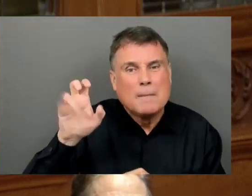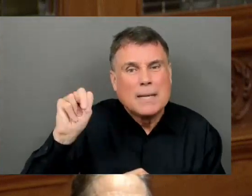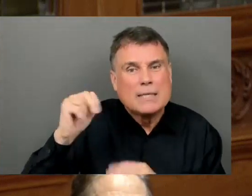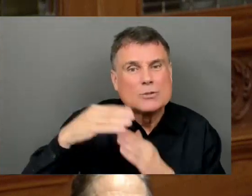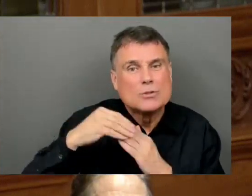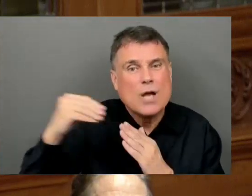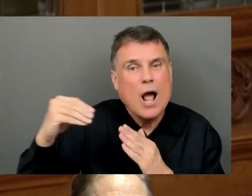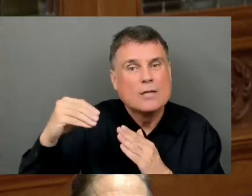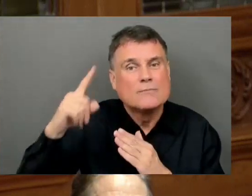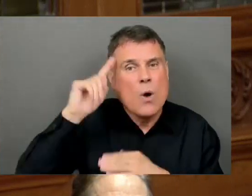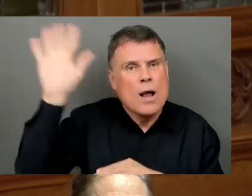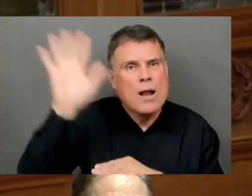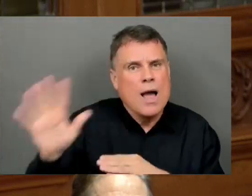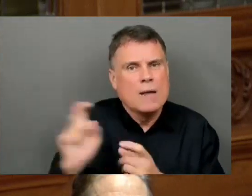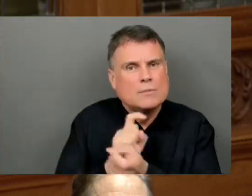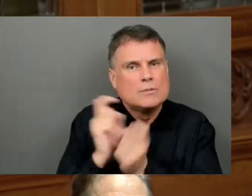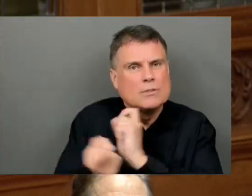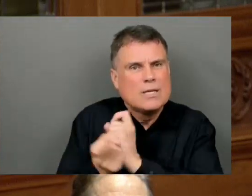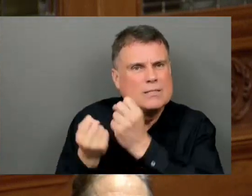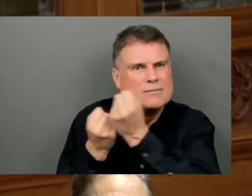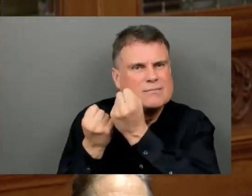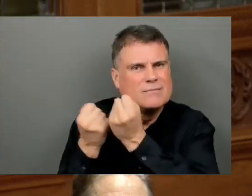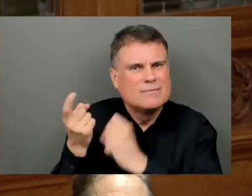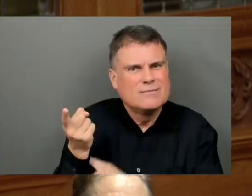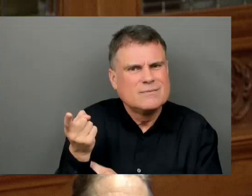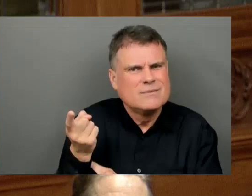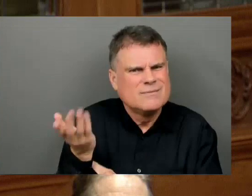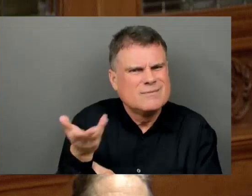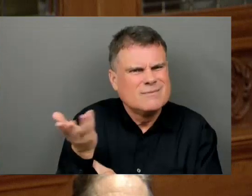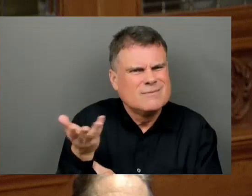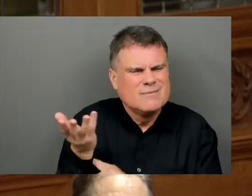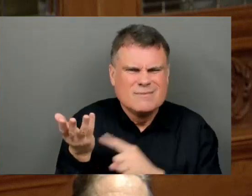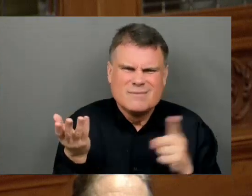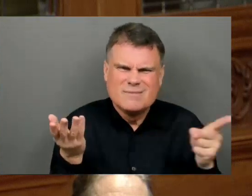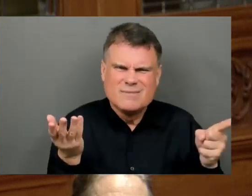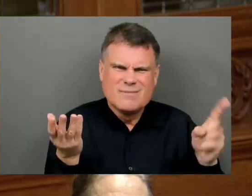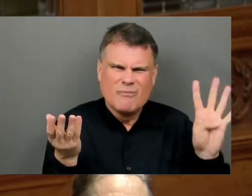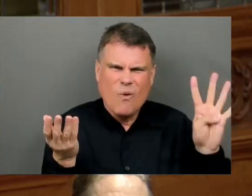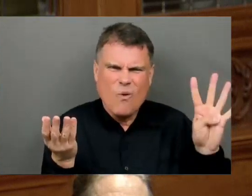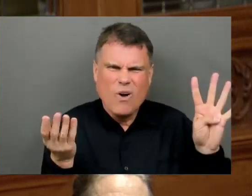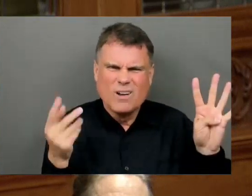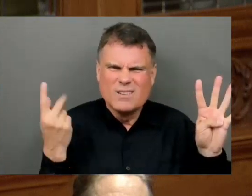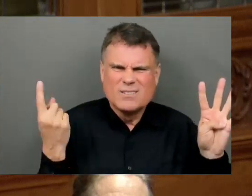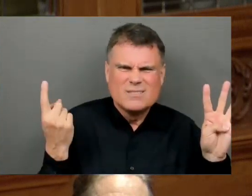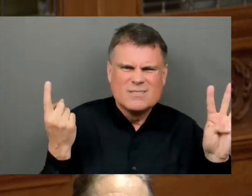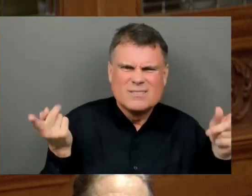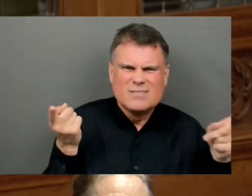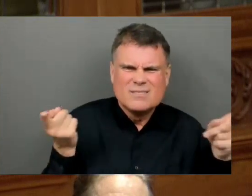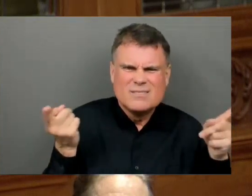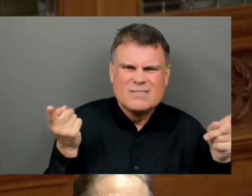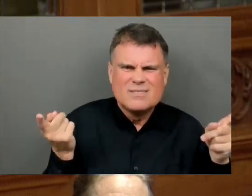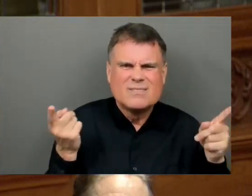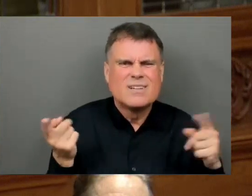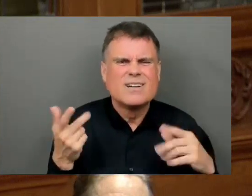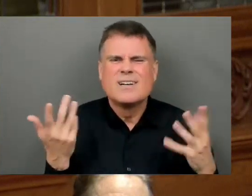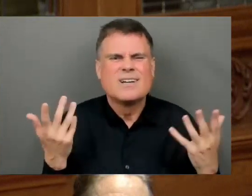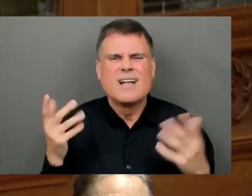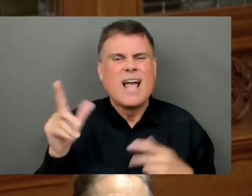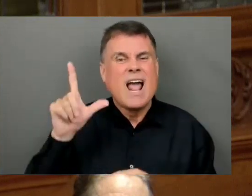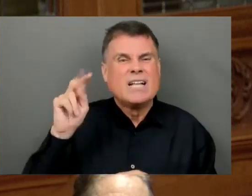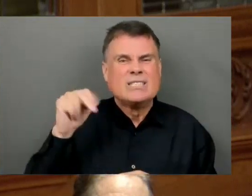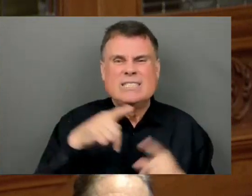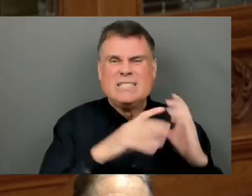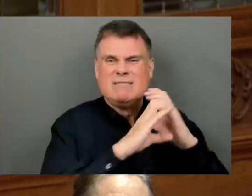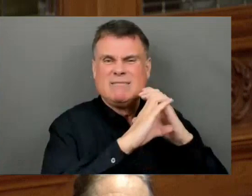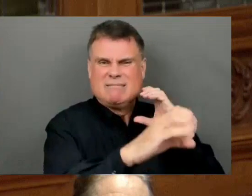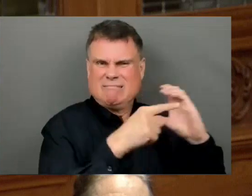highly uncertain future for profitability of B.C.'s LNG industry, but this government continues to